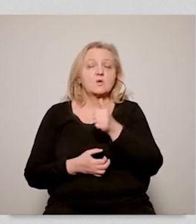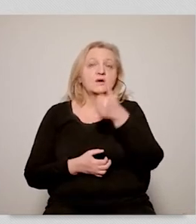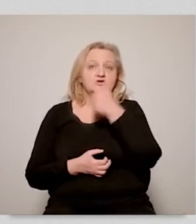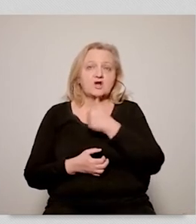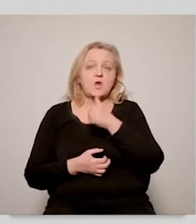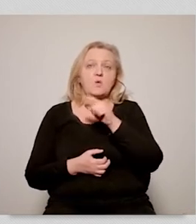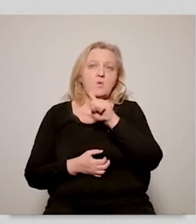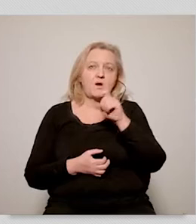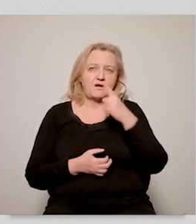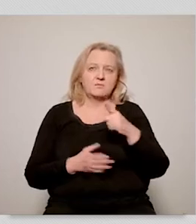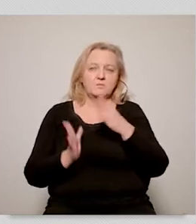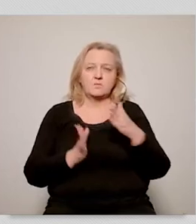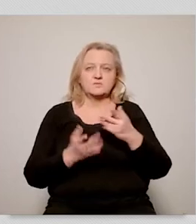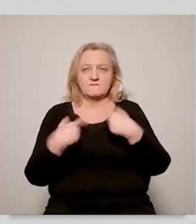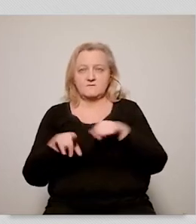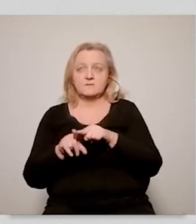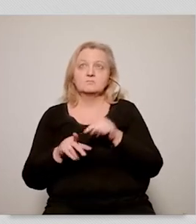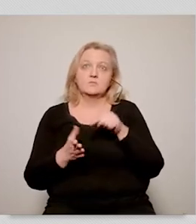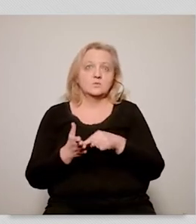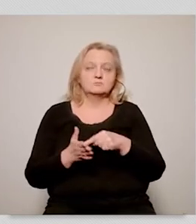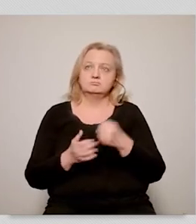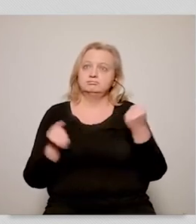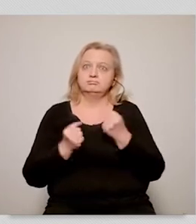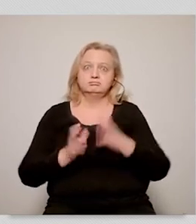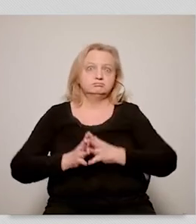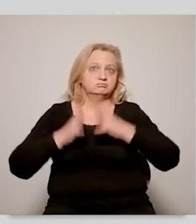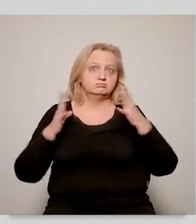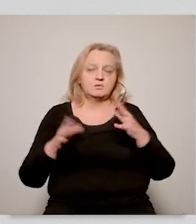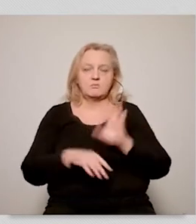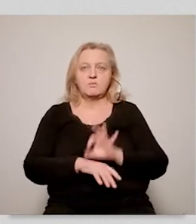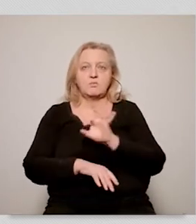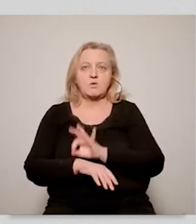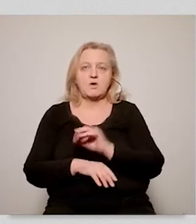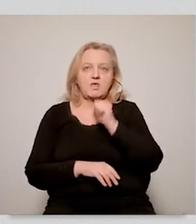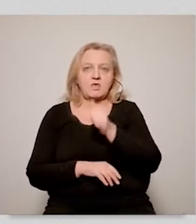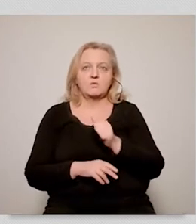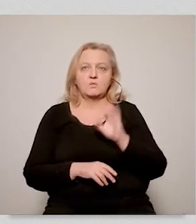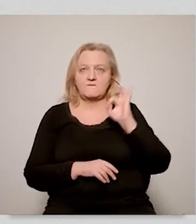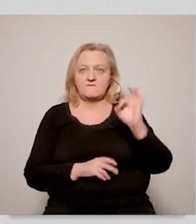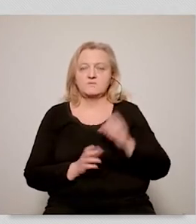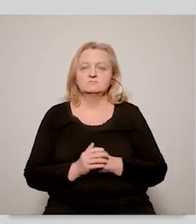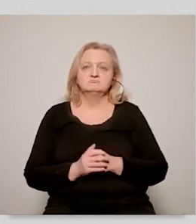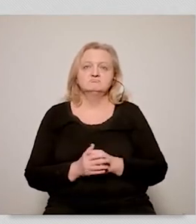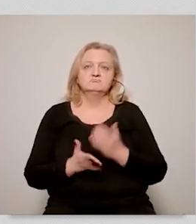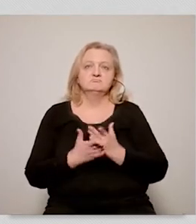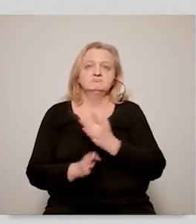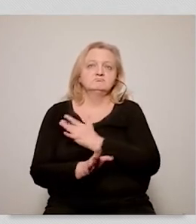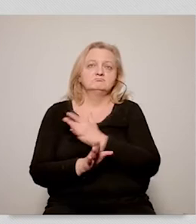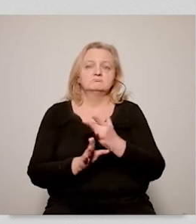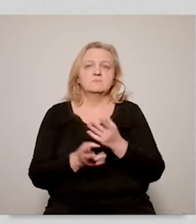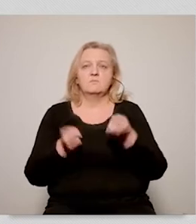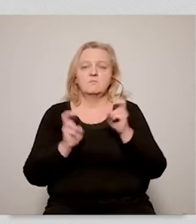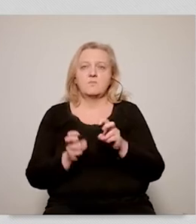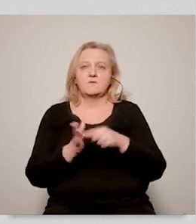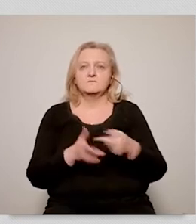already know that the implementation of the European Green Deal is one of the largest projects